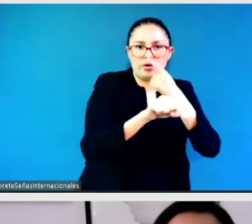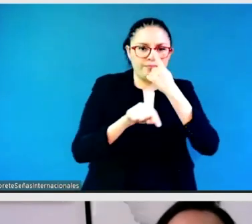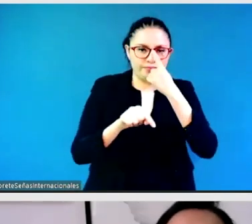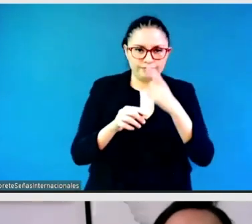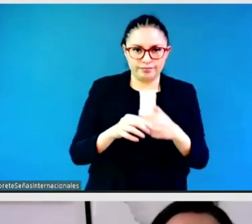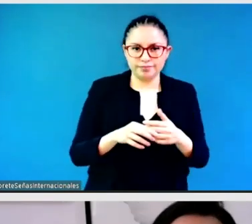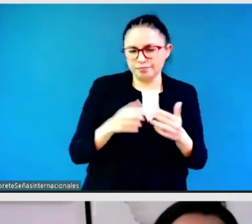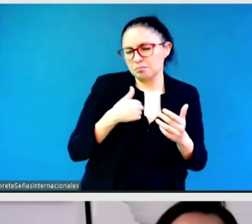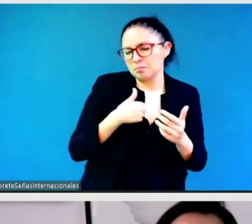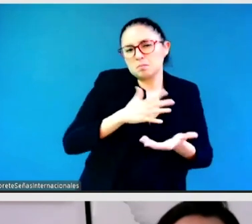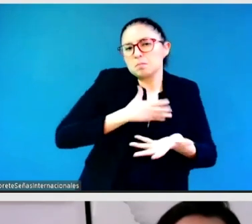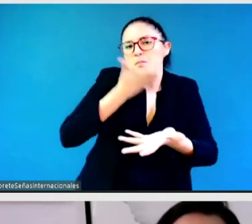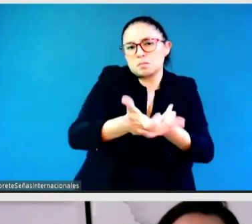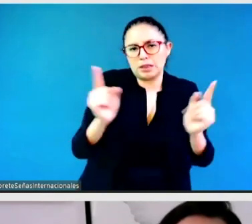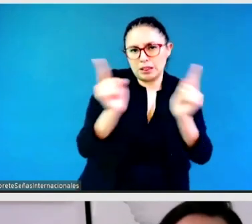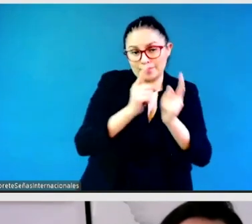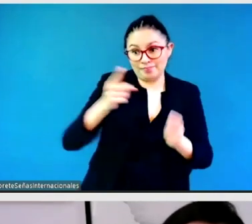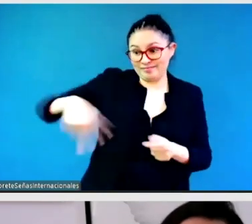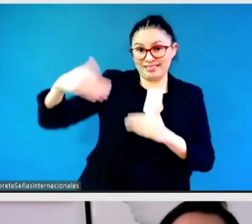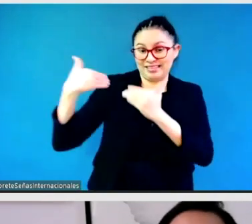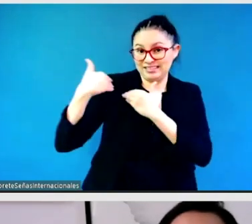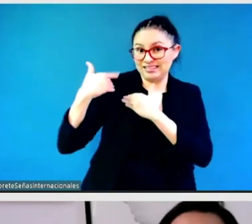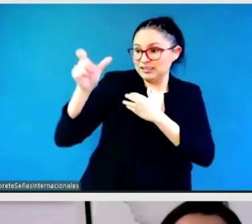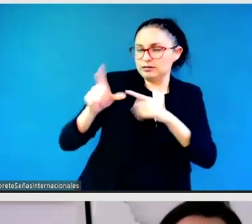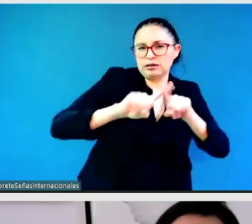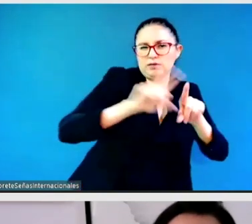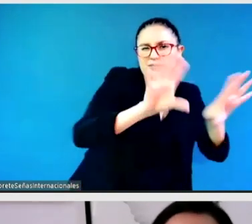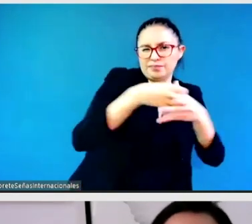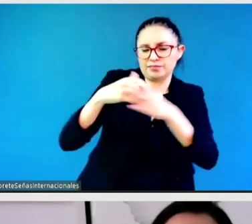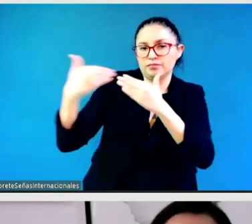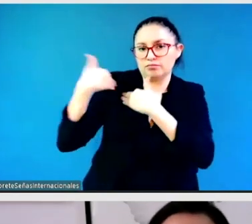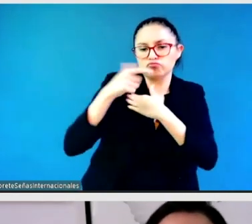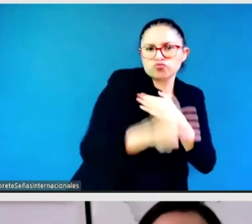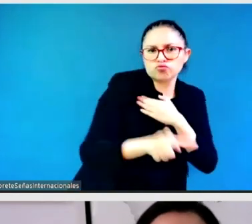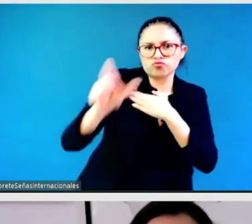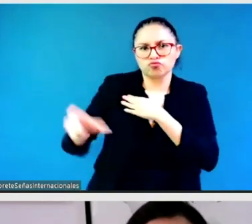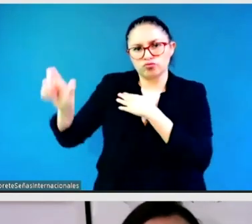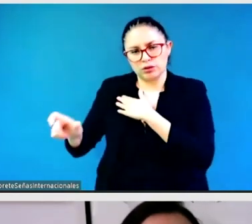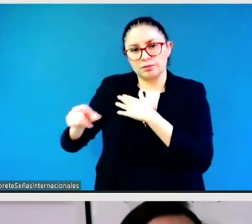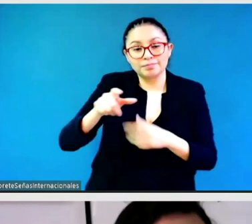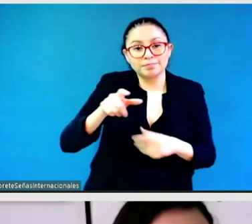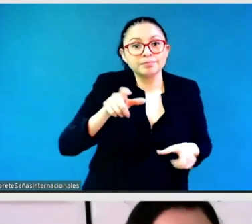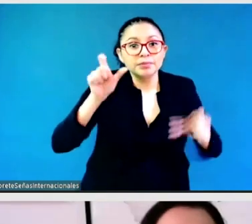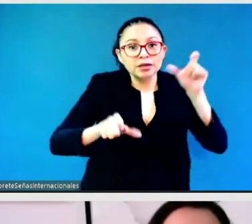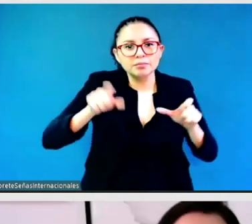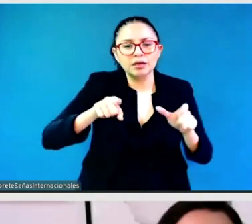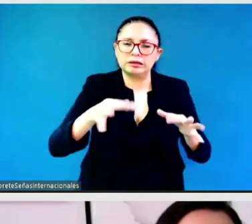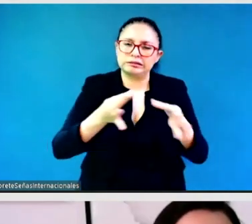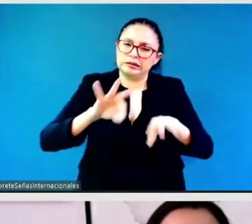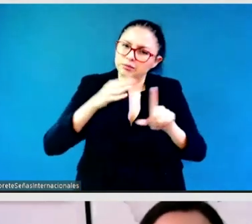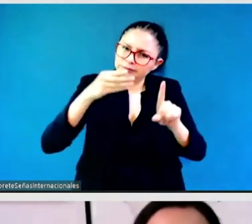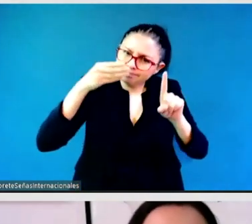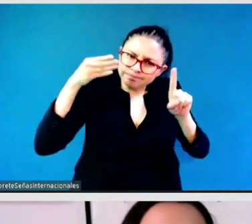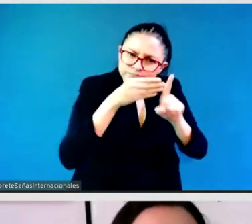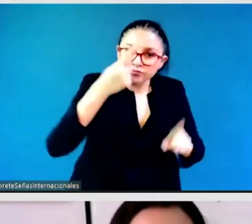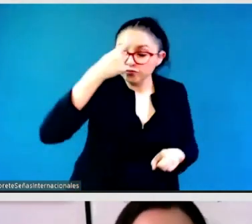are often the first entry point of young women aspiring to enter political office, as it was my case at